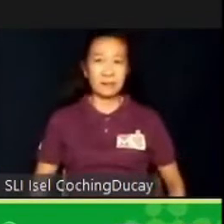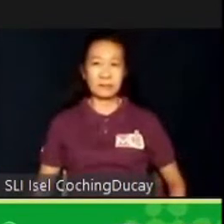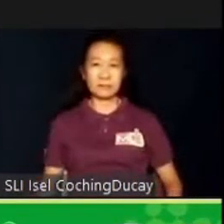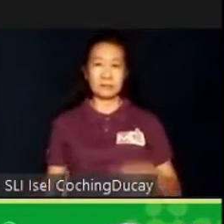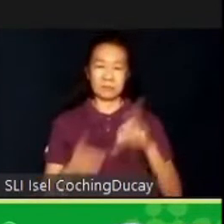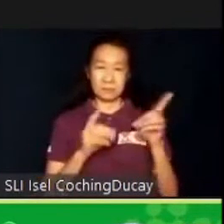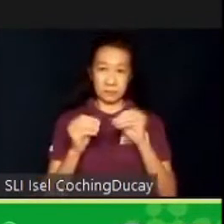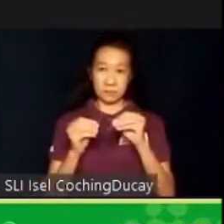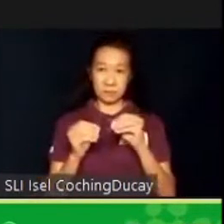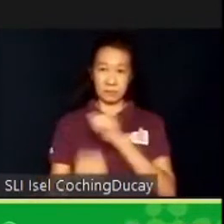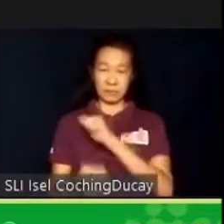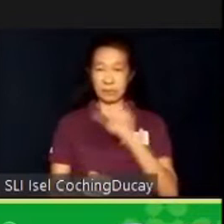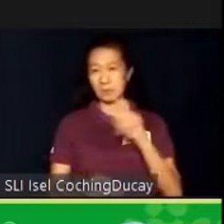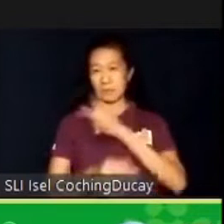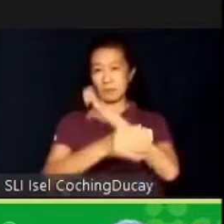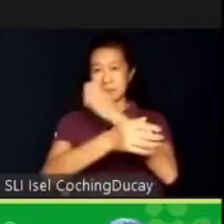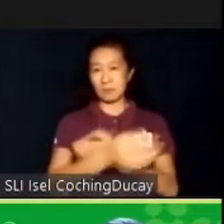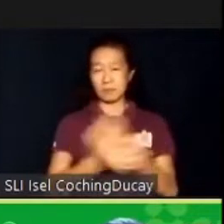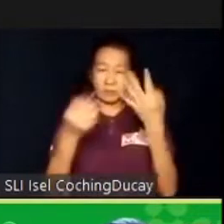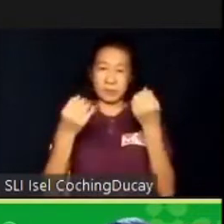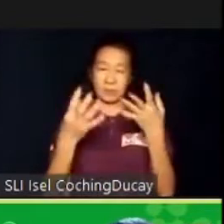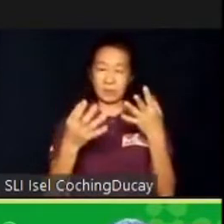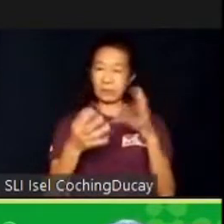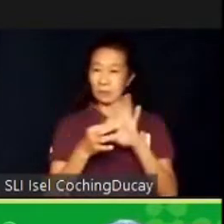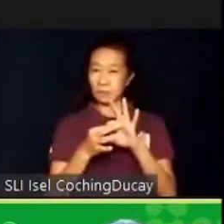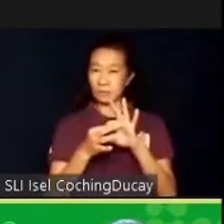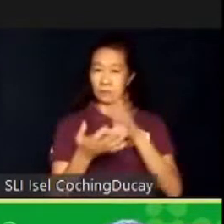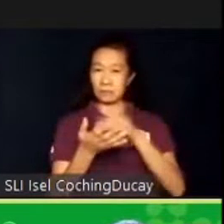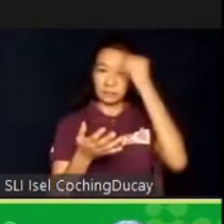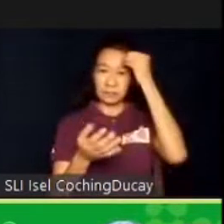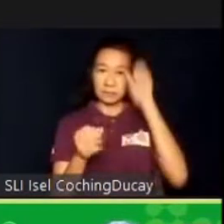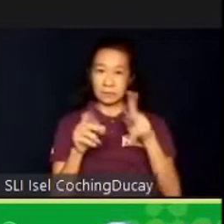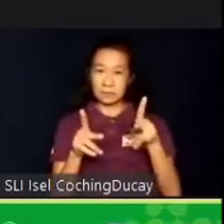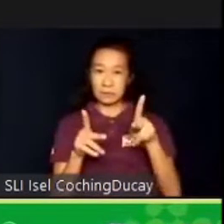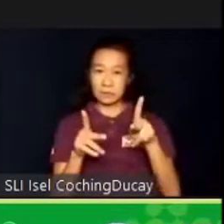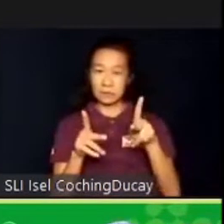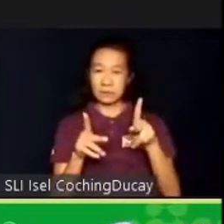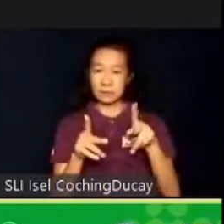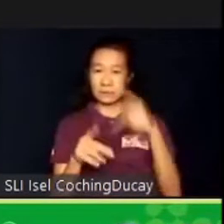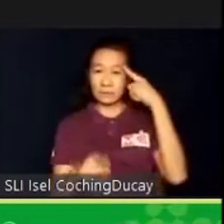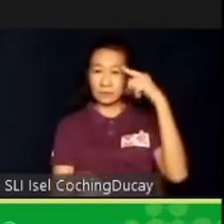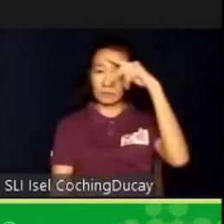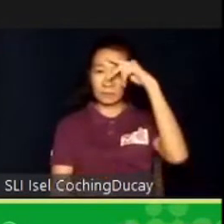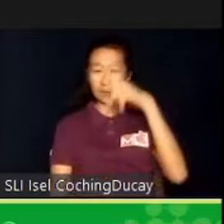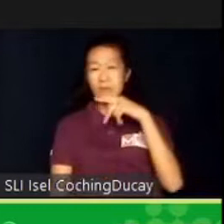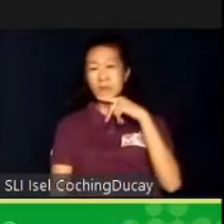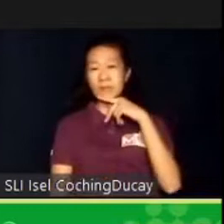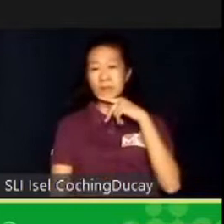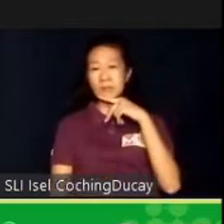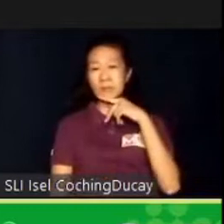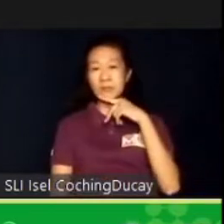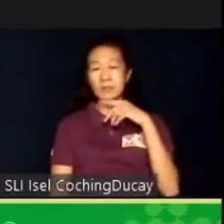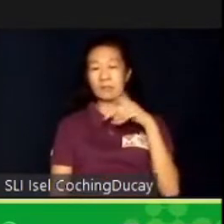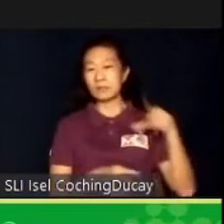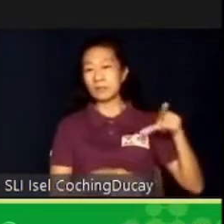doing ASP Homepowerment. We have a lot of learning opportunities for parents. And of late,